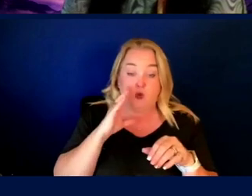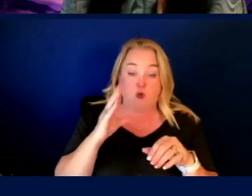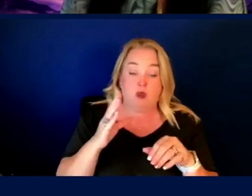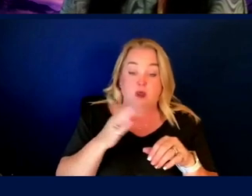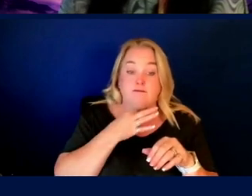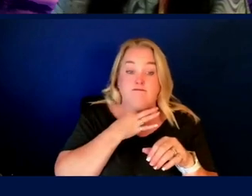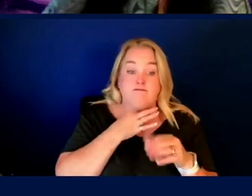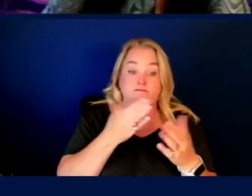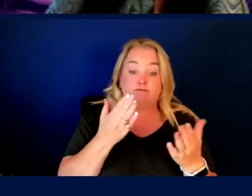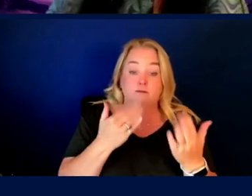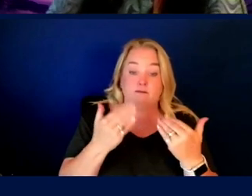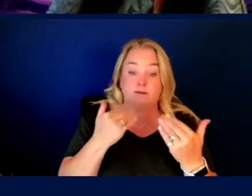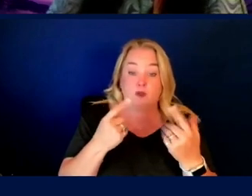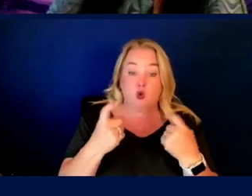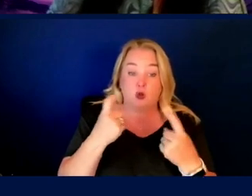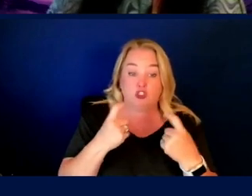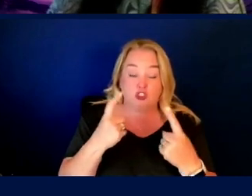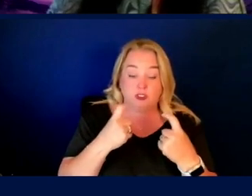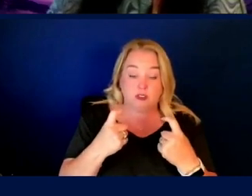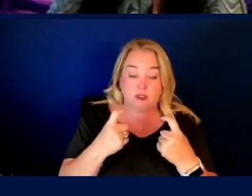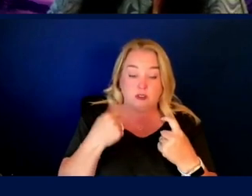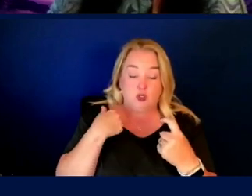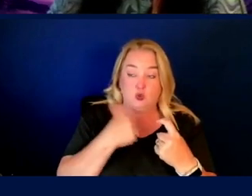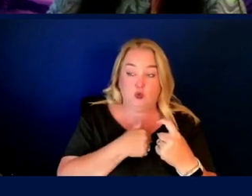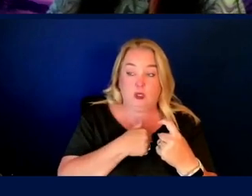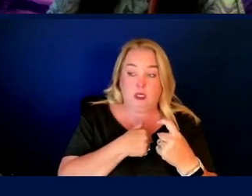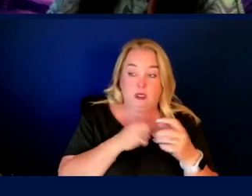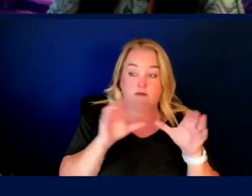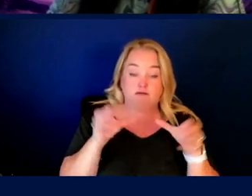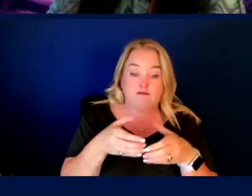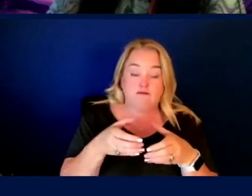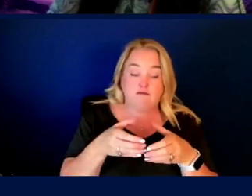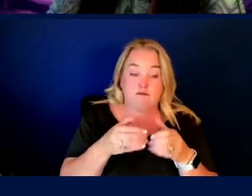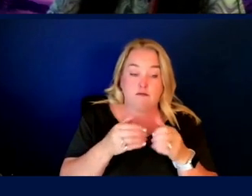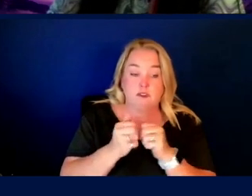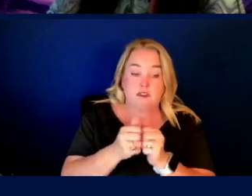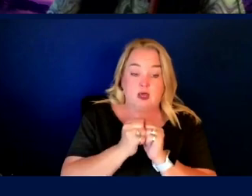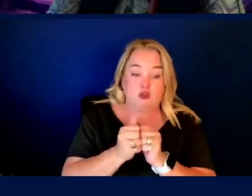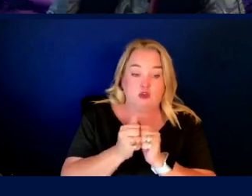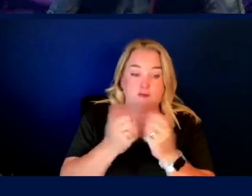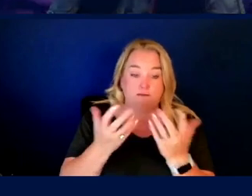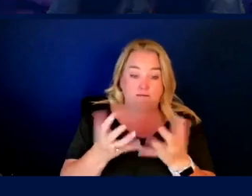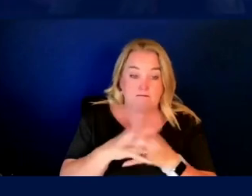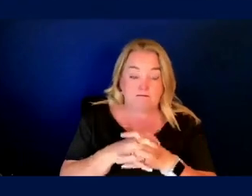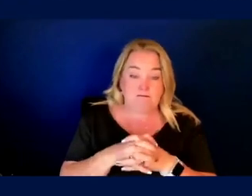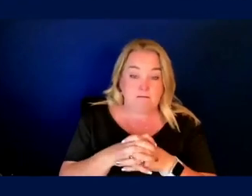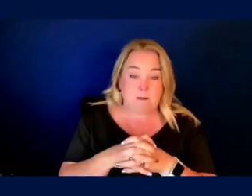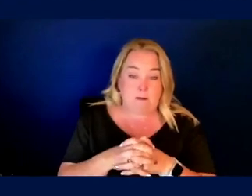curious to hear your questions. And, uh, as we, as we regroup as a cohort of speakers.